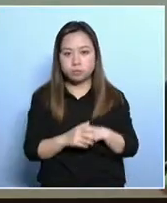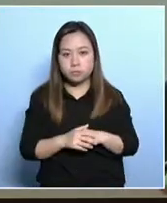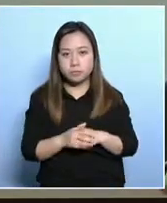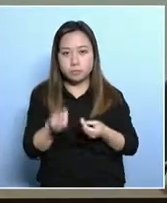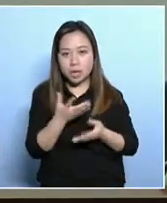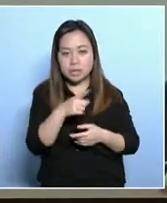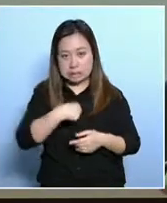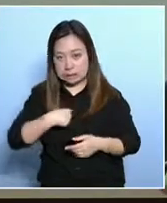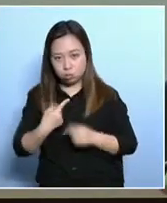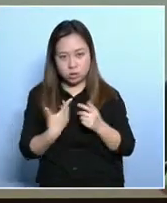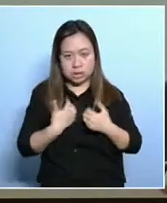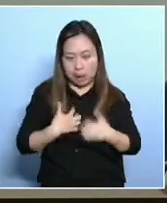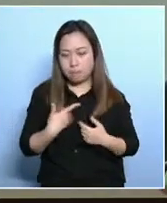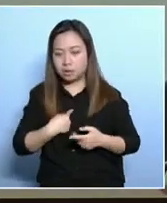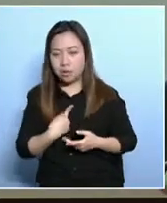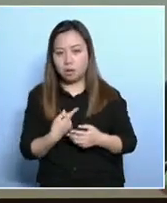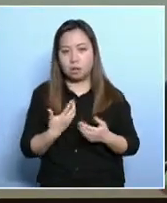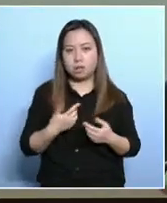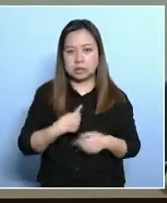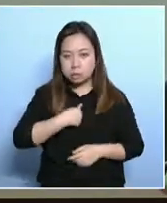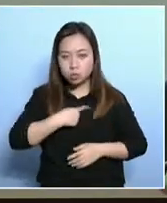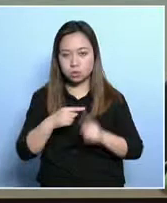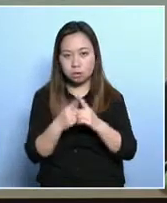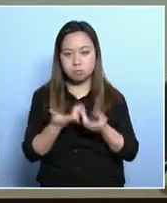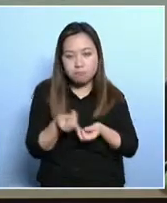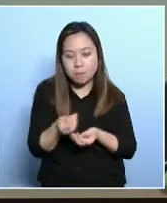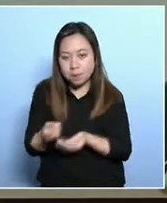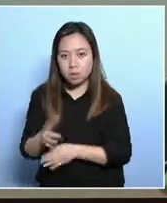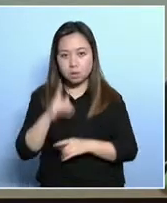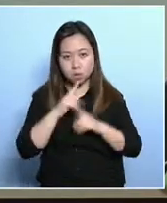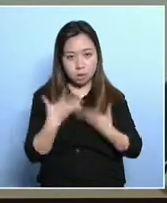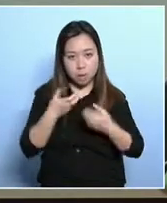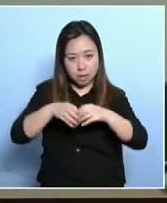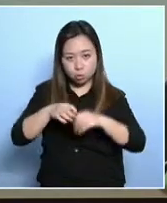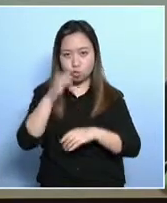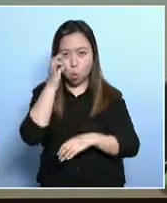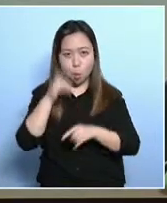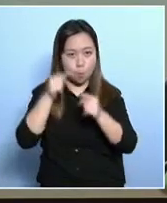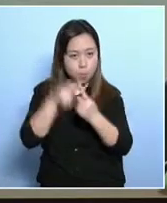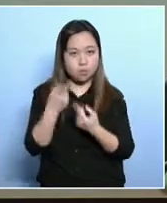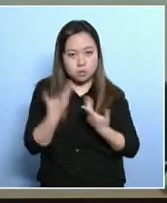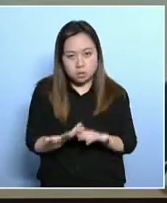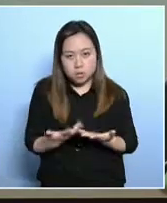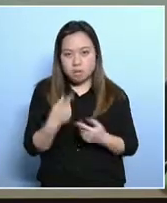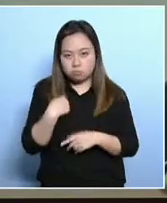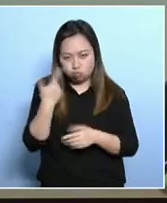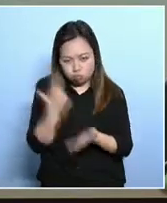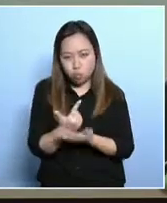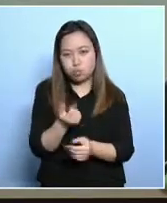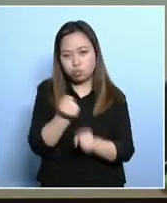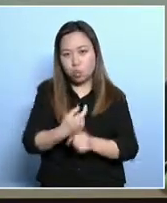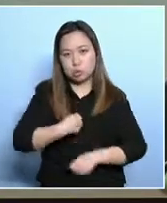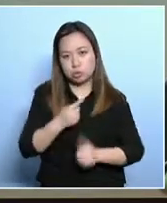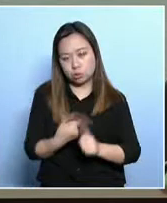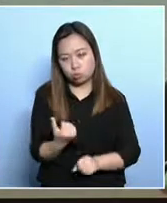be taking more money or transfer of resources from the